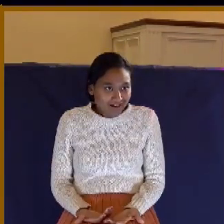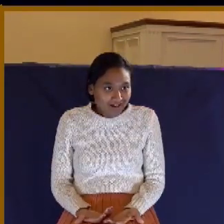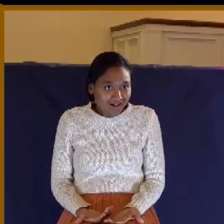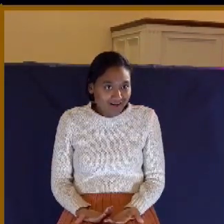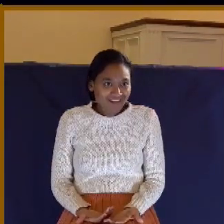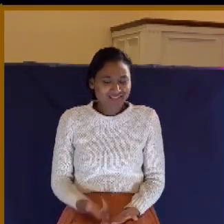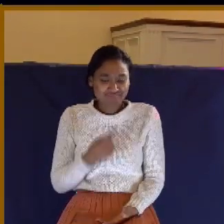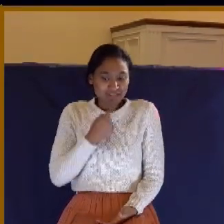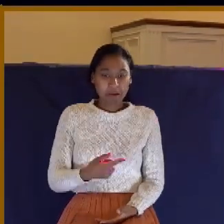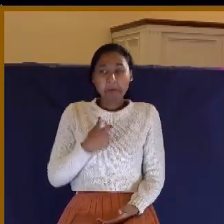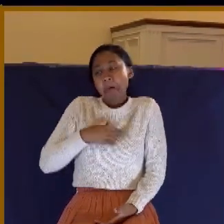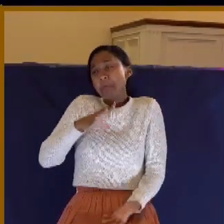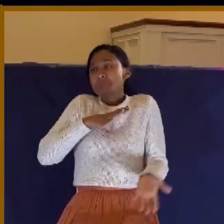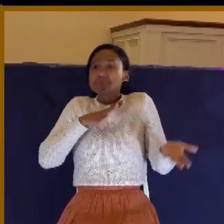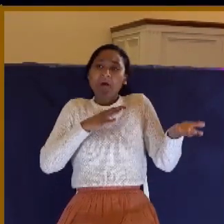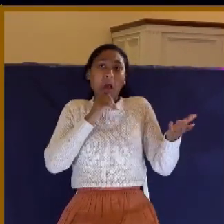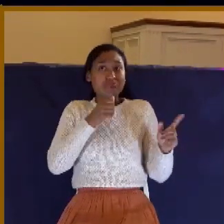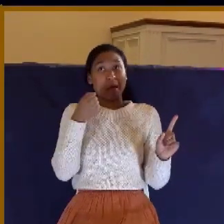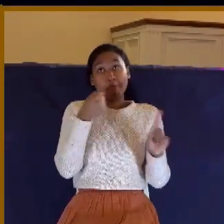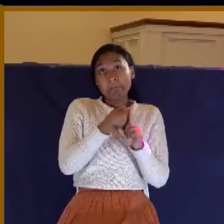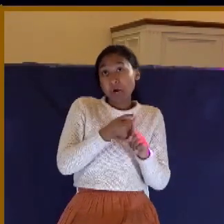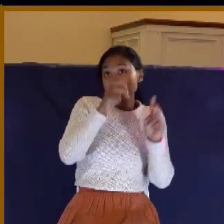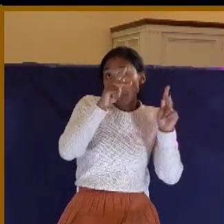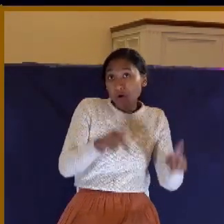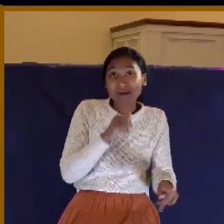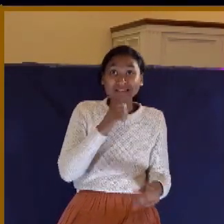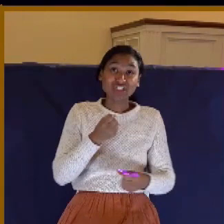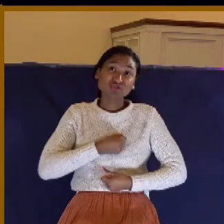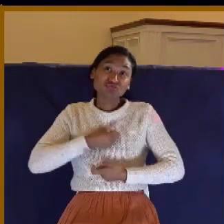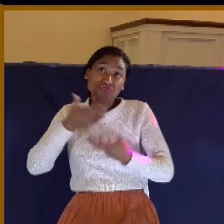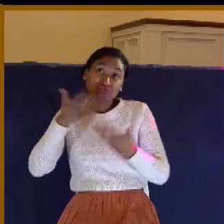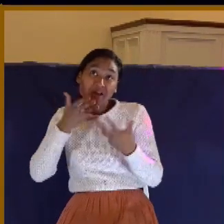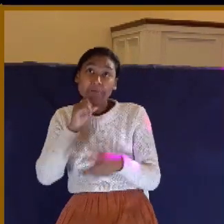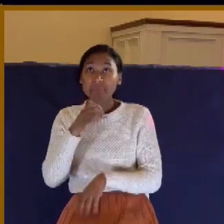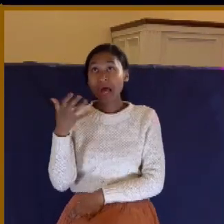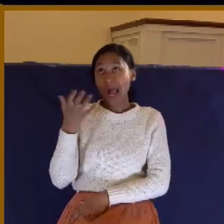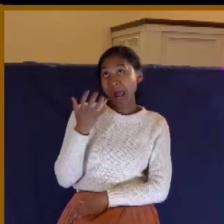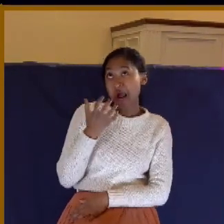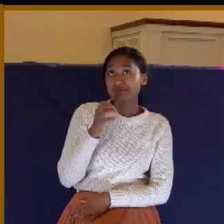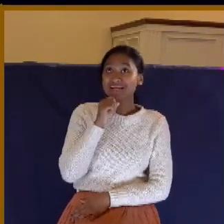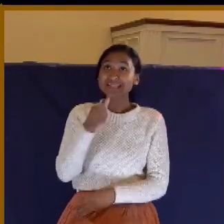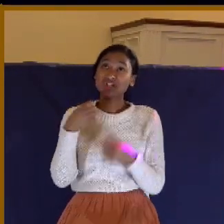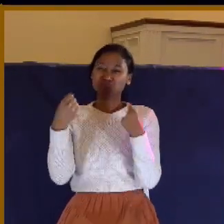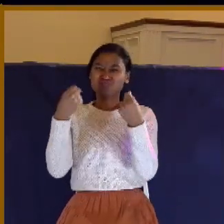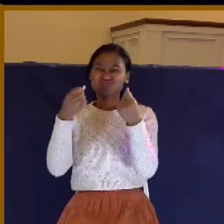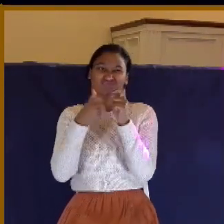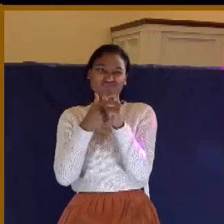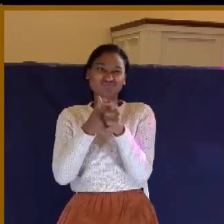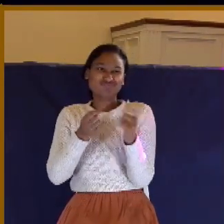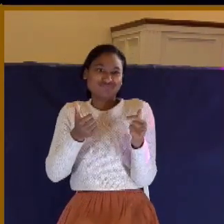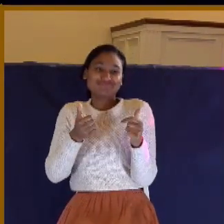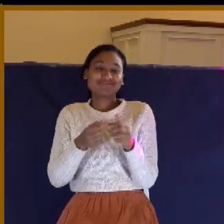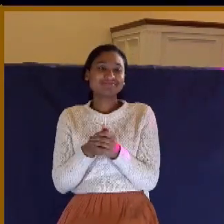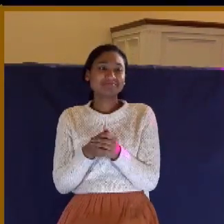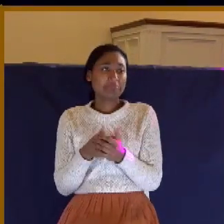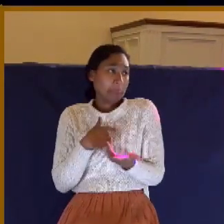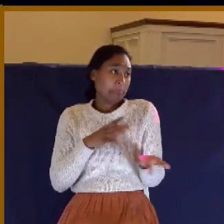I mean, I haven't hit anyone. I haven't screamed at anyone. haven't been angry at anyone. I haven't been speeding. I'm good.